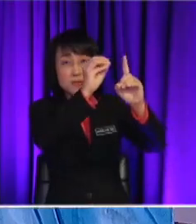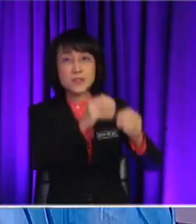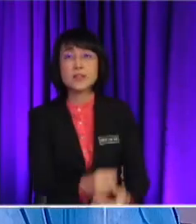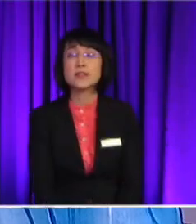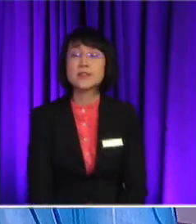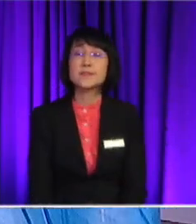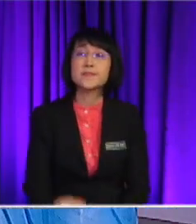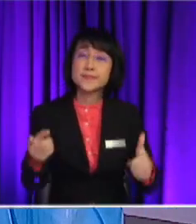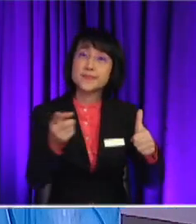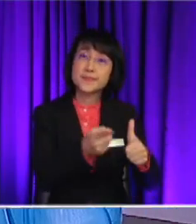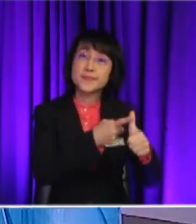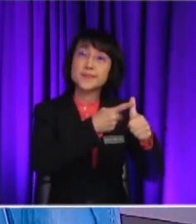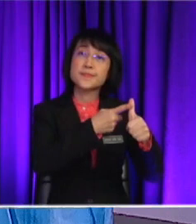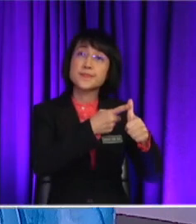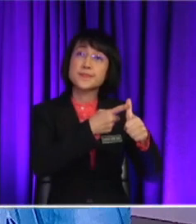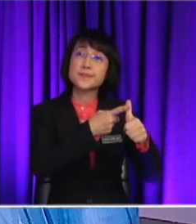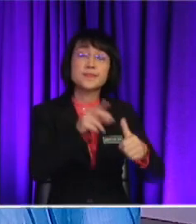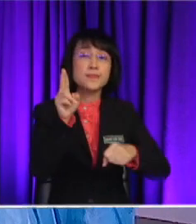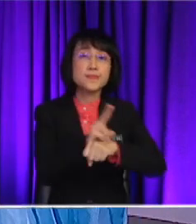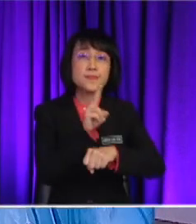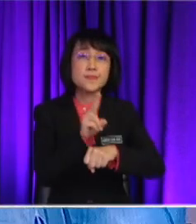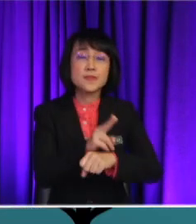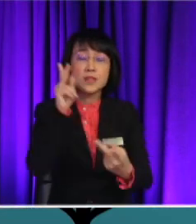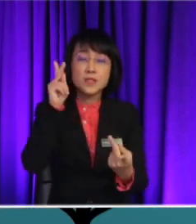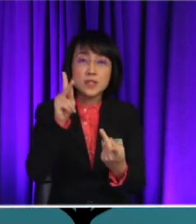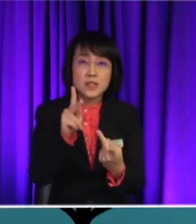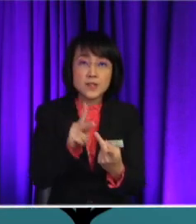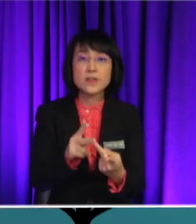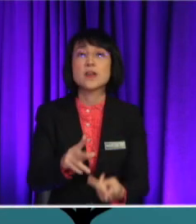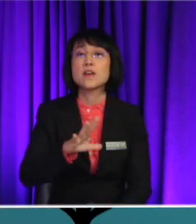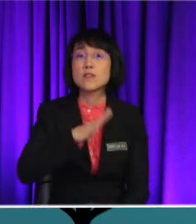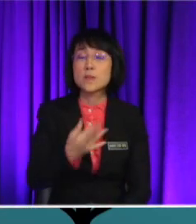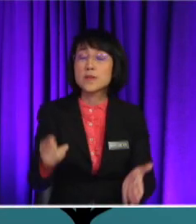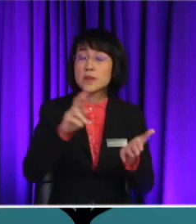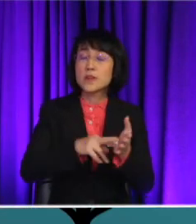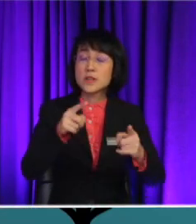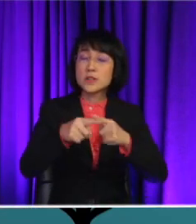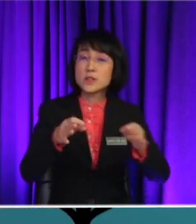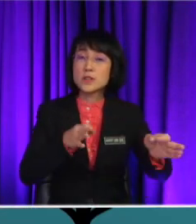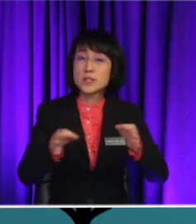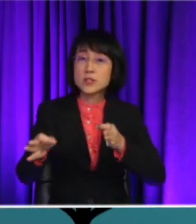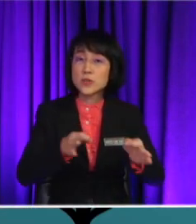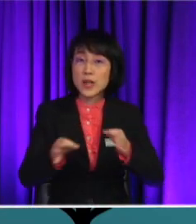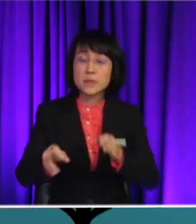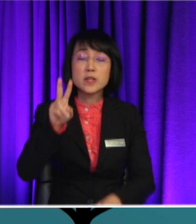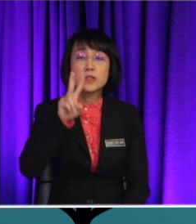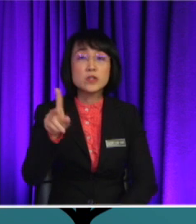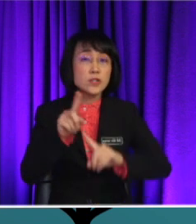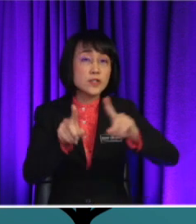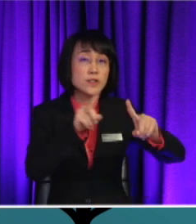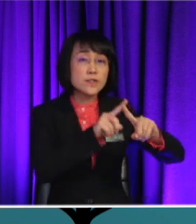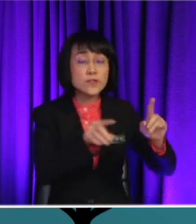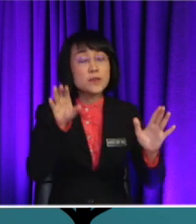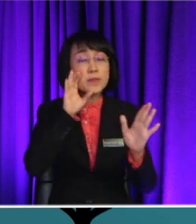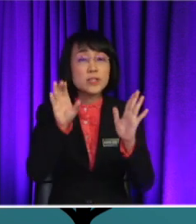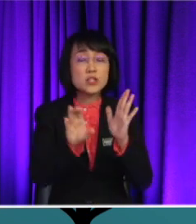learn First, we are going to use appropriate formal register to describe two different pictures So, later I am going to show you two different